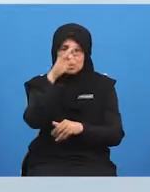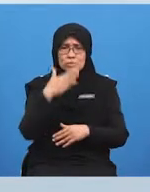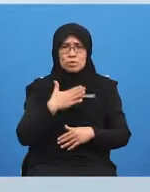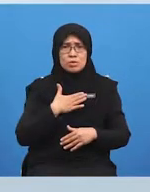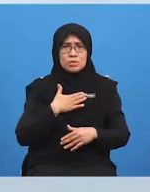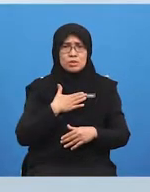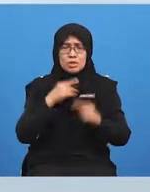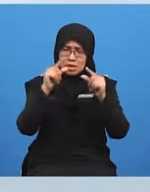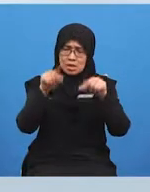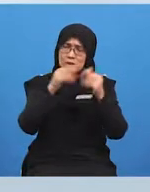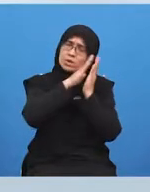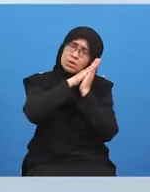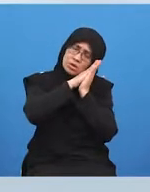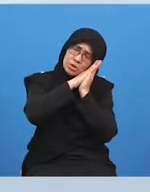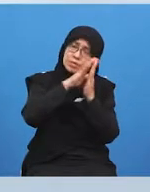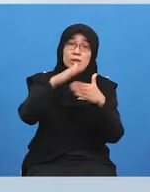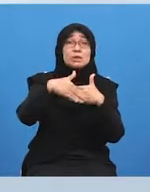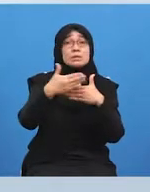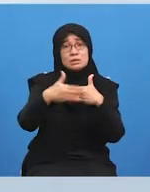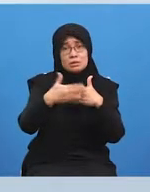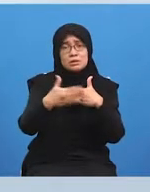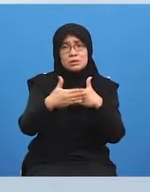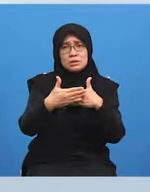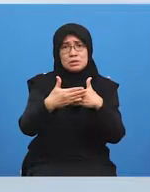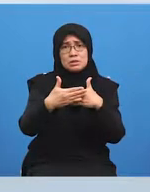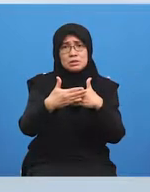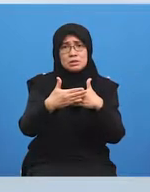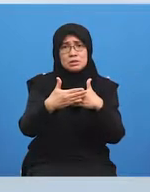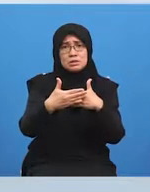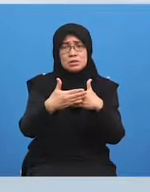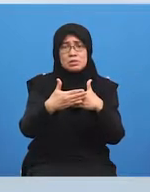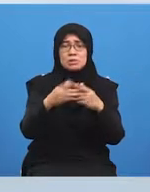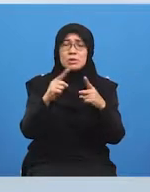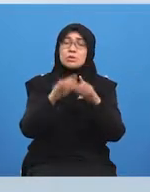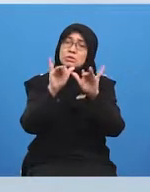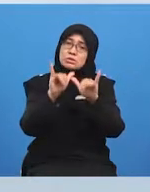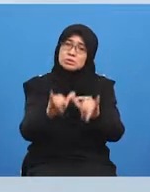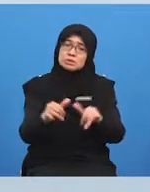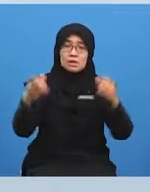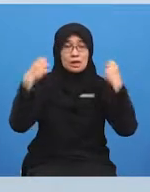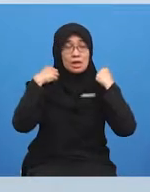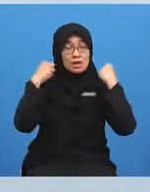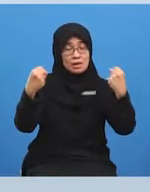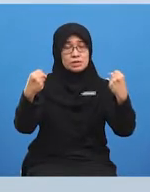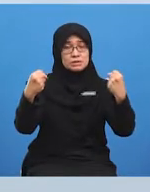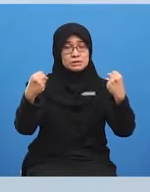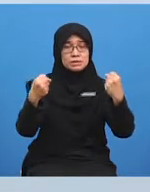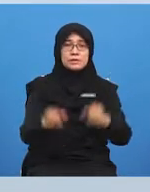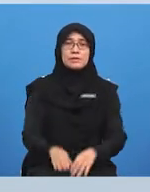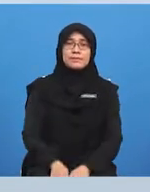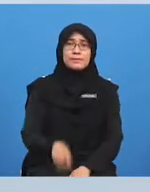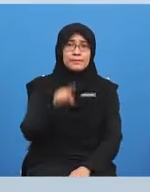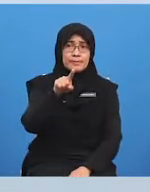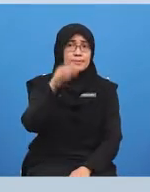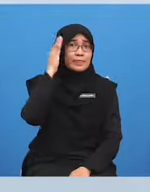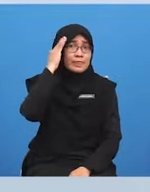bed early so i can get lots and lots of sleep to stay healthy do you know